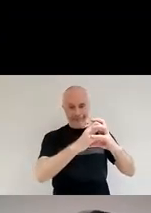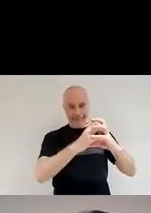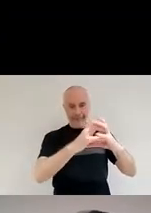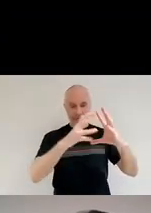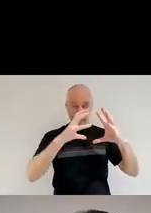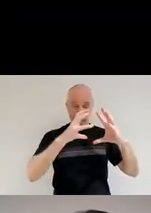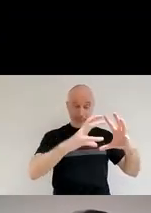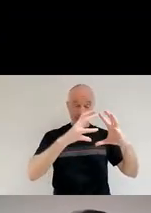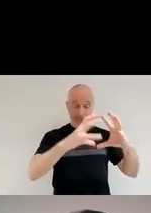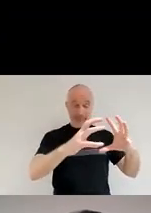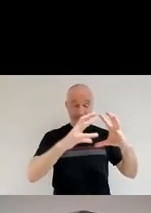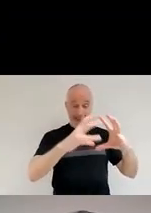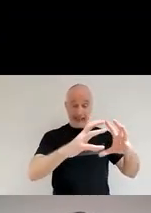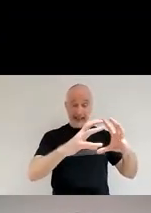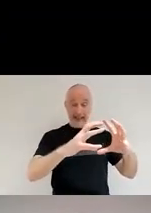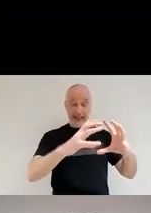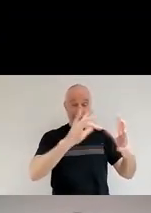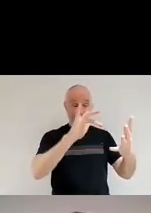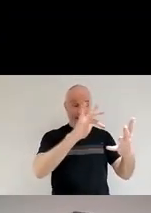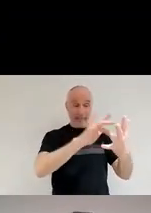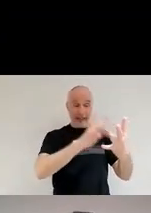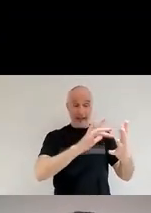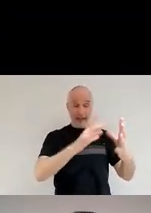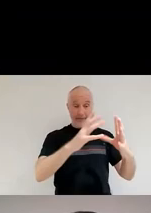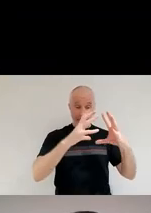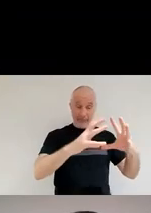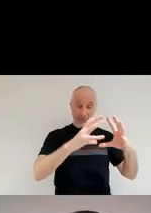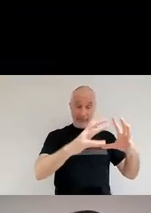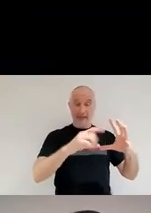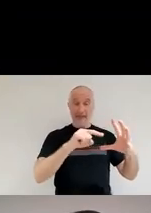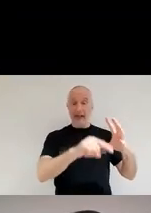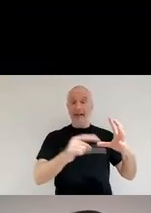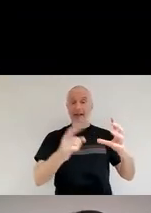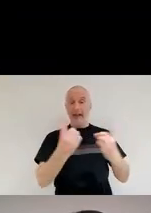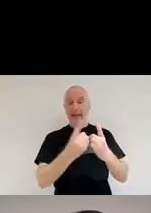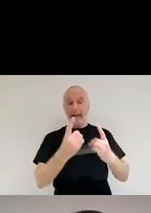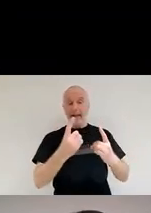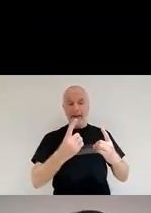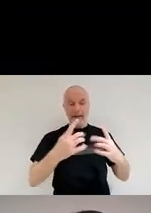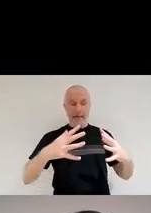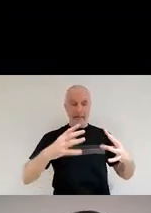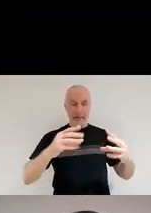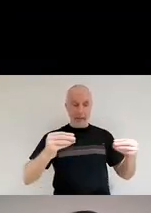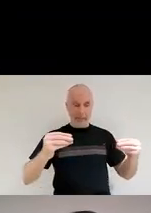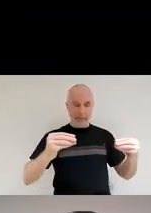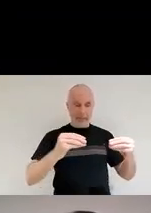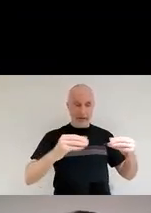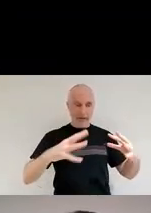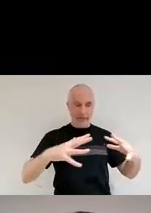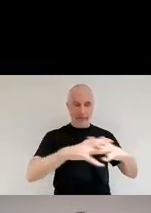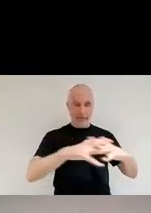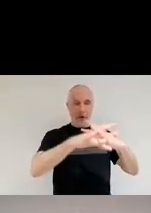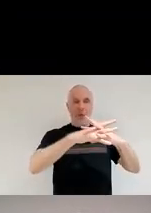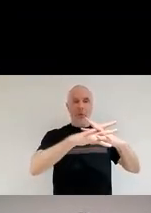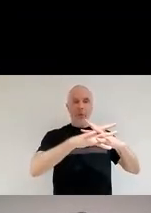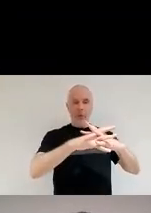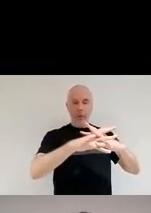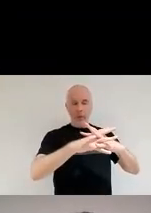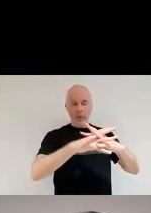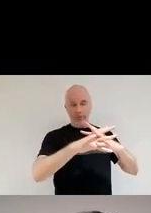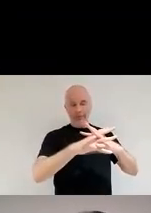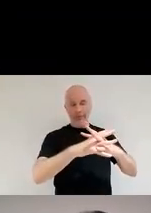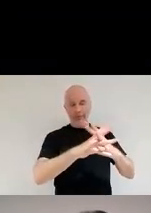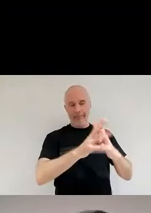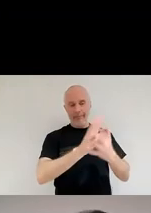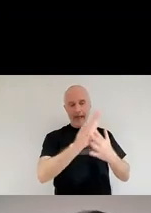enough in the center so that things could just start fusing hydrogen just like in stars today. So what we think